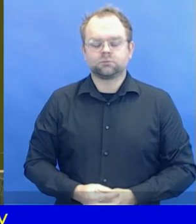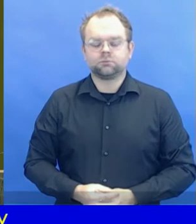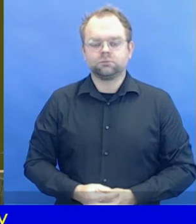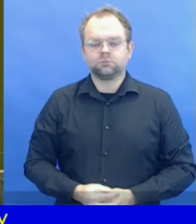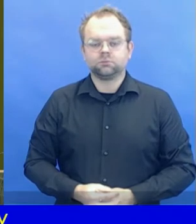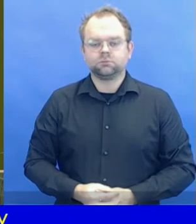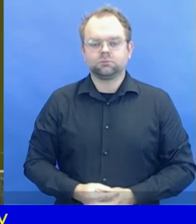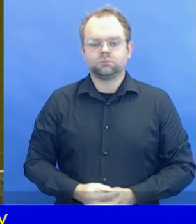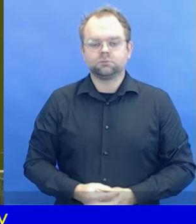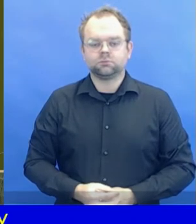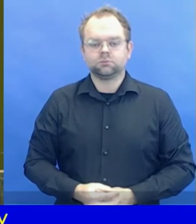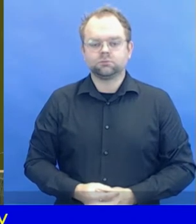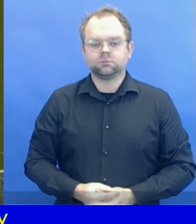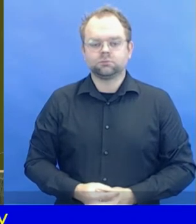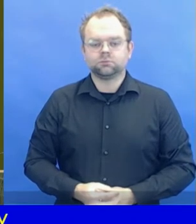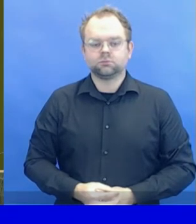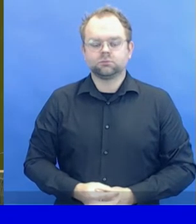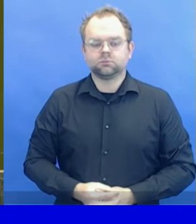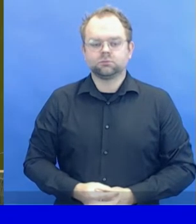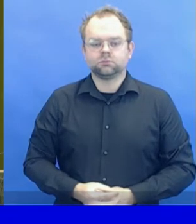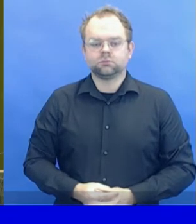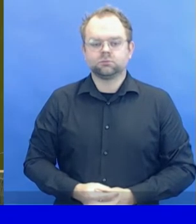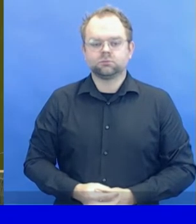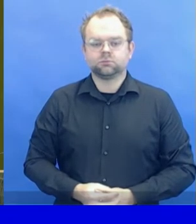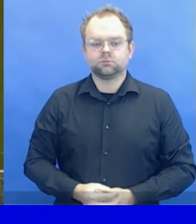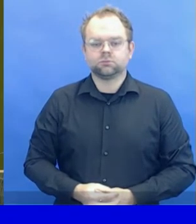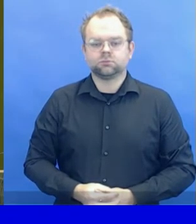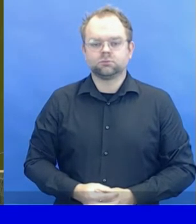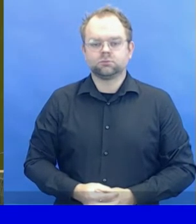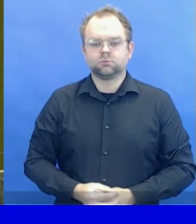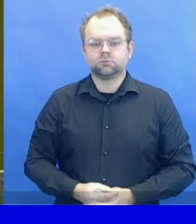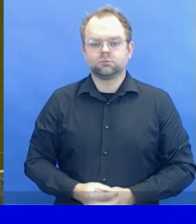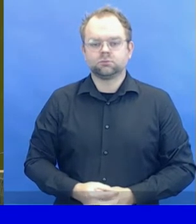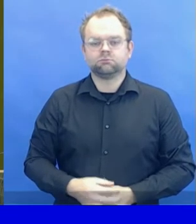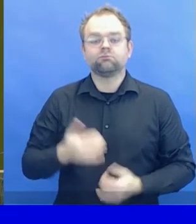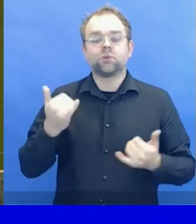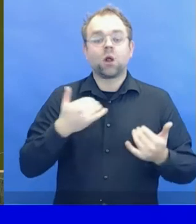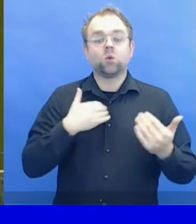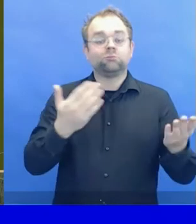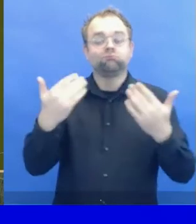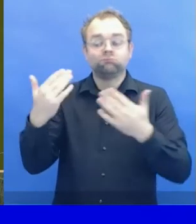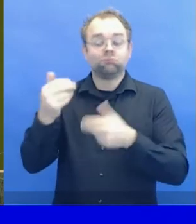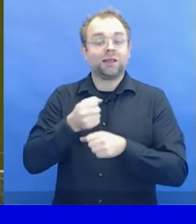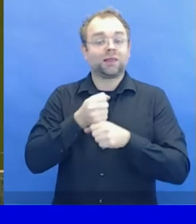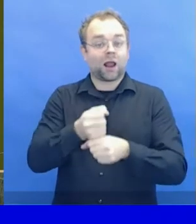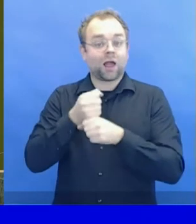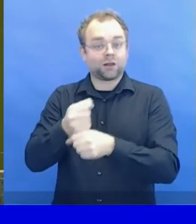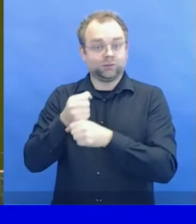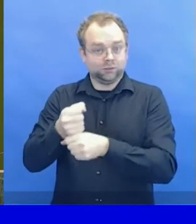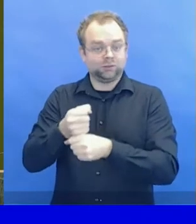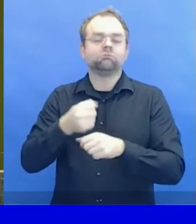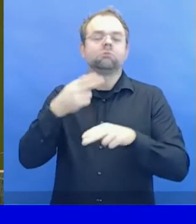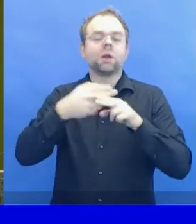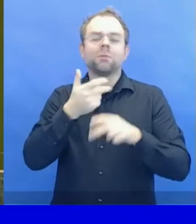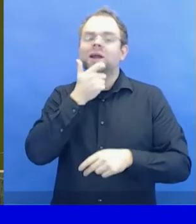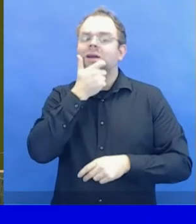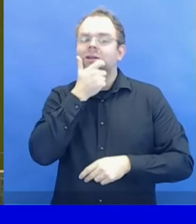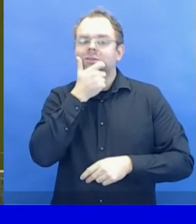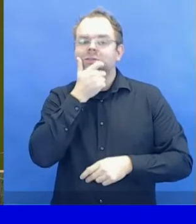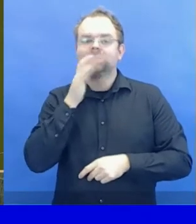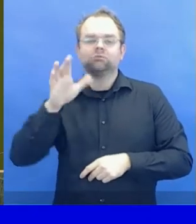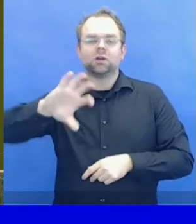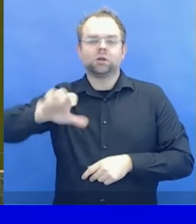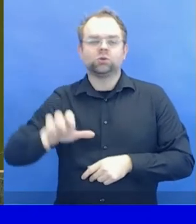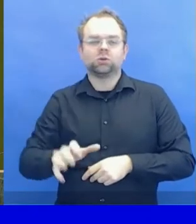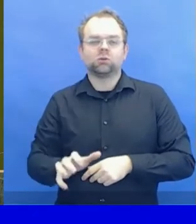delegations in English alphabetical order to approach the ballot box and cast their vote. Please refrain from leaving